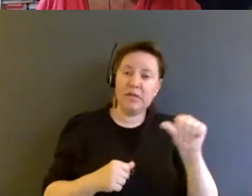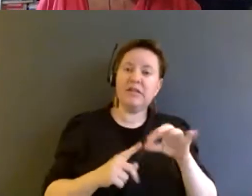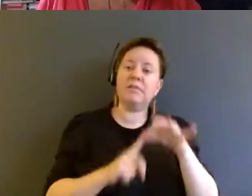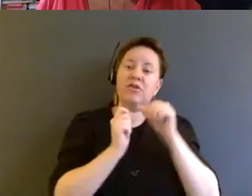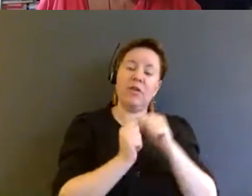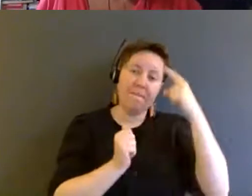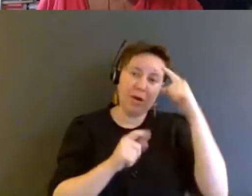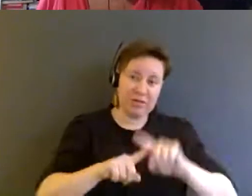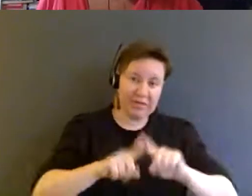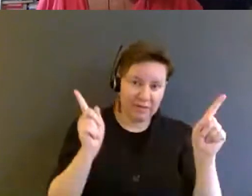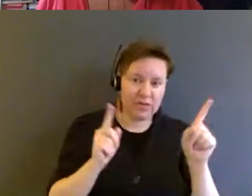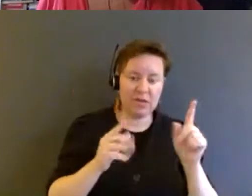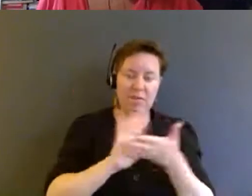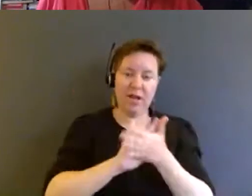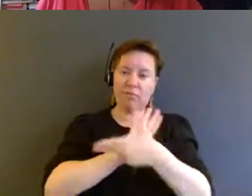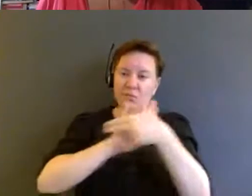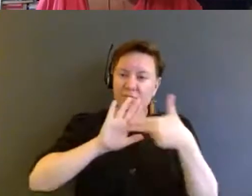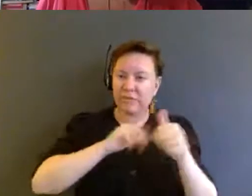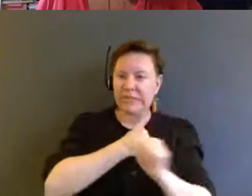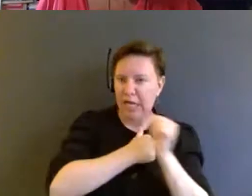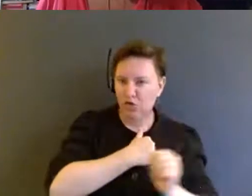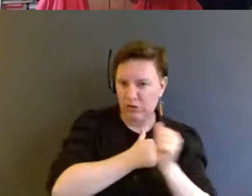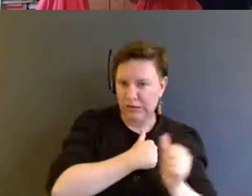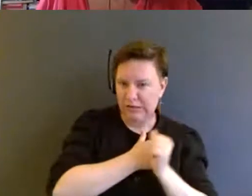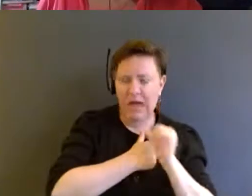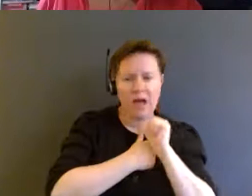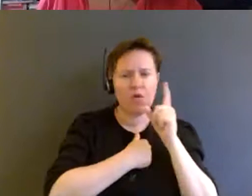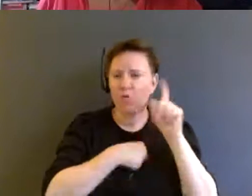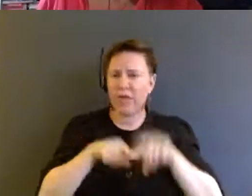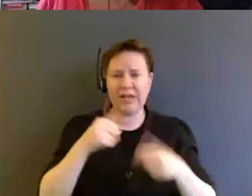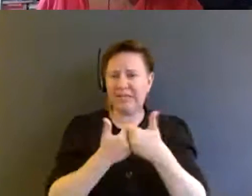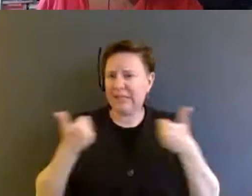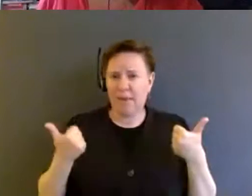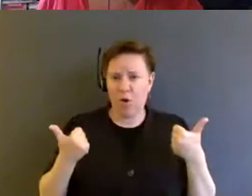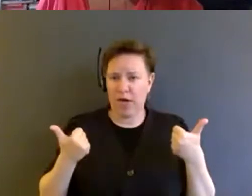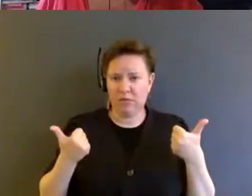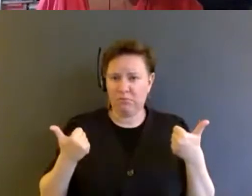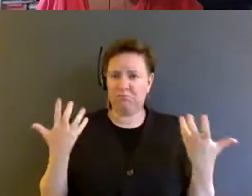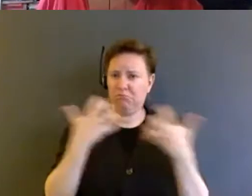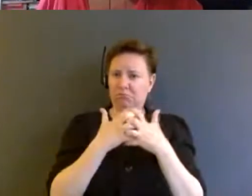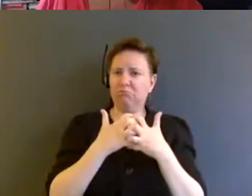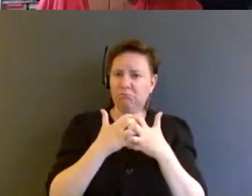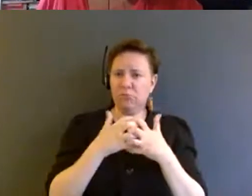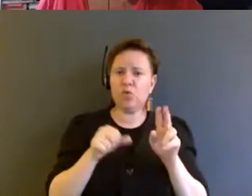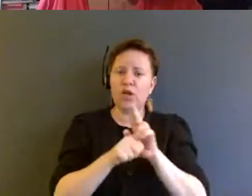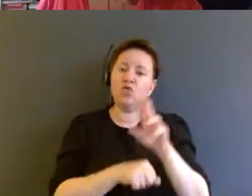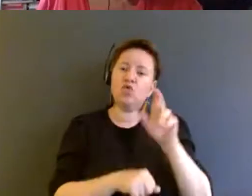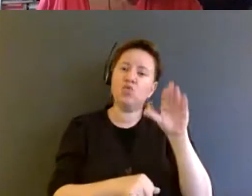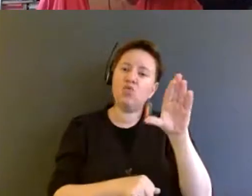dangerous. I do not believe one can be separated from the other. I therefore use race ability